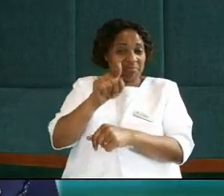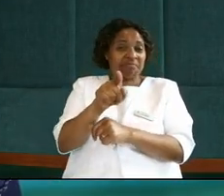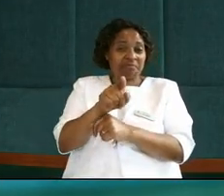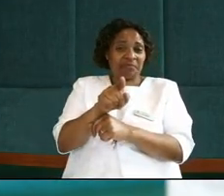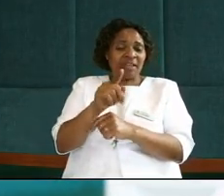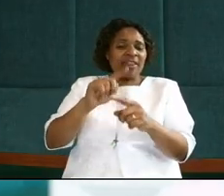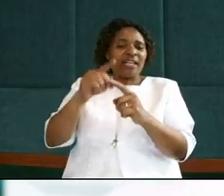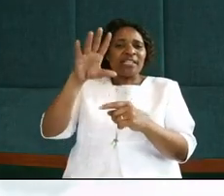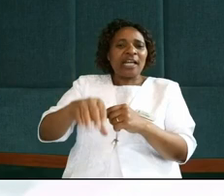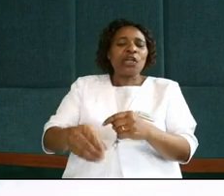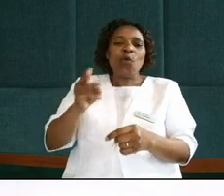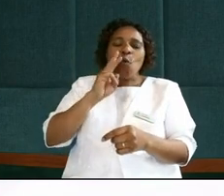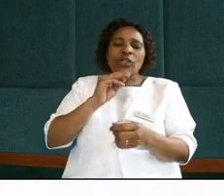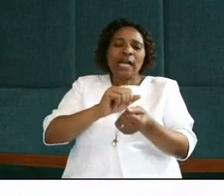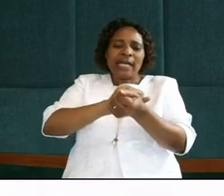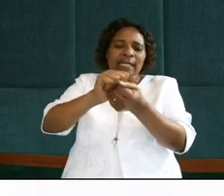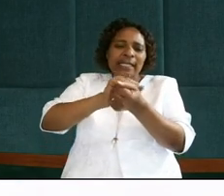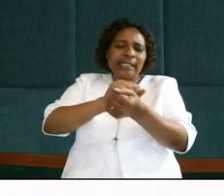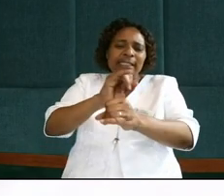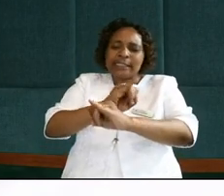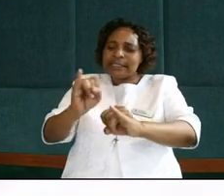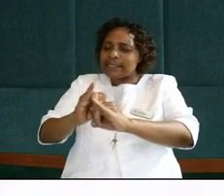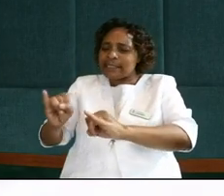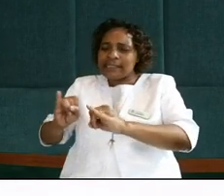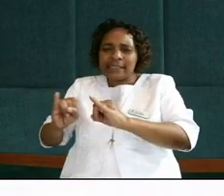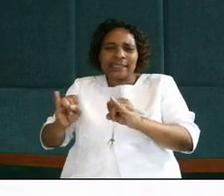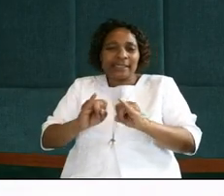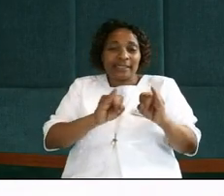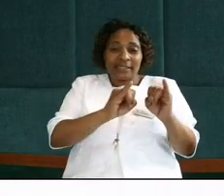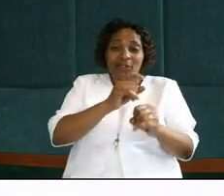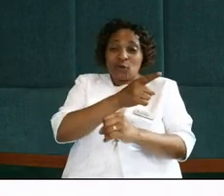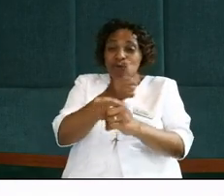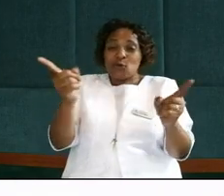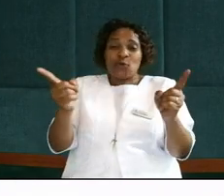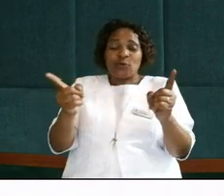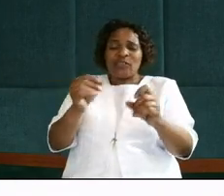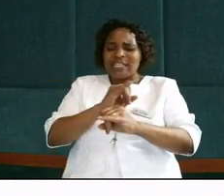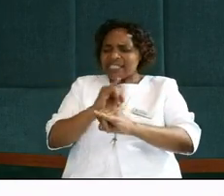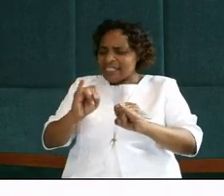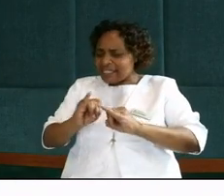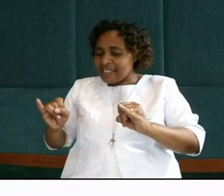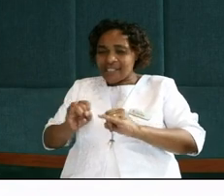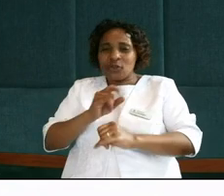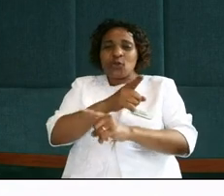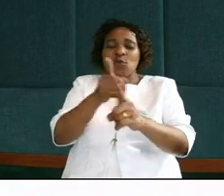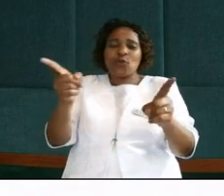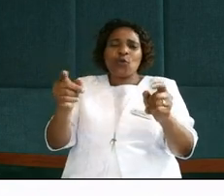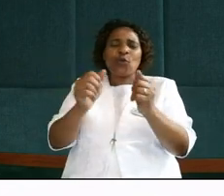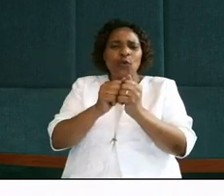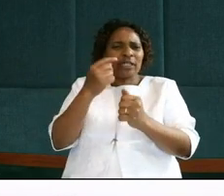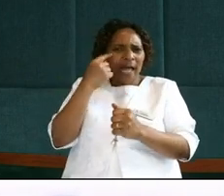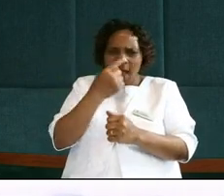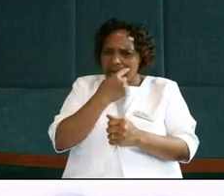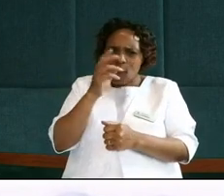taking water and cleaning you and cleaning you and cleaning you with a creator's eye,